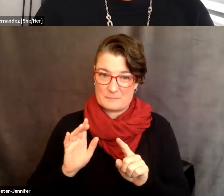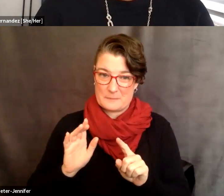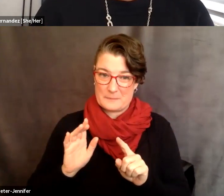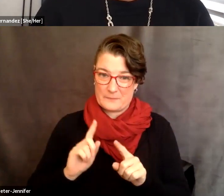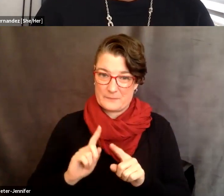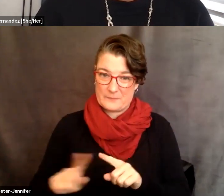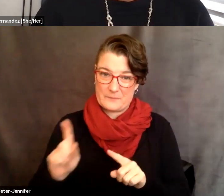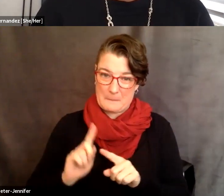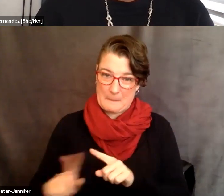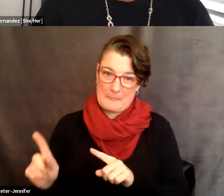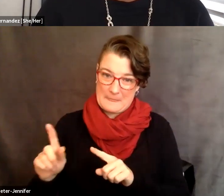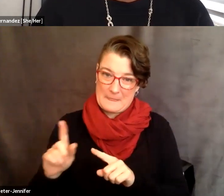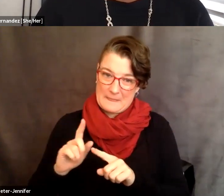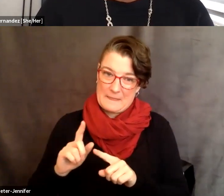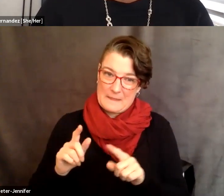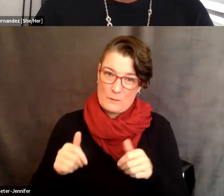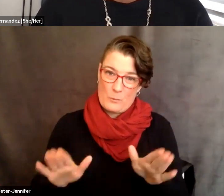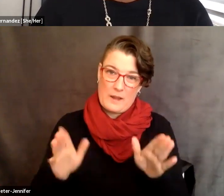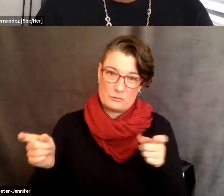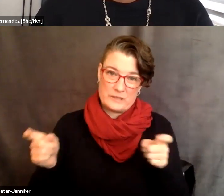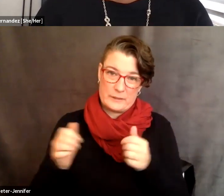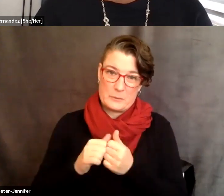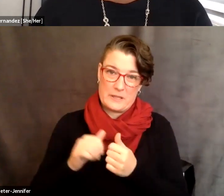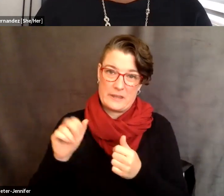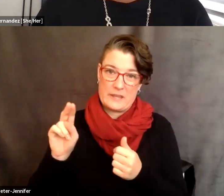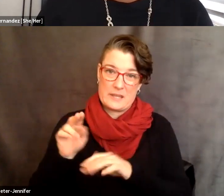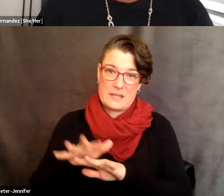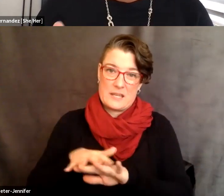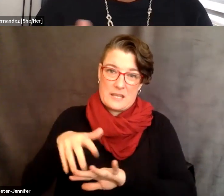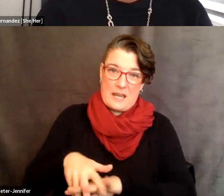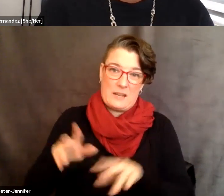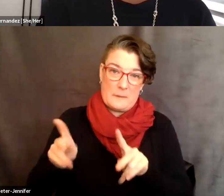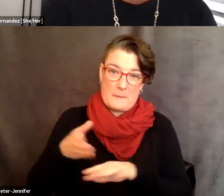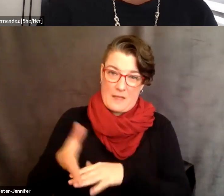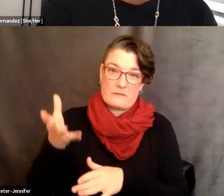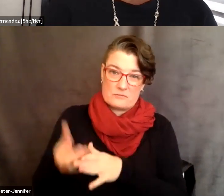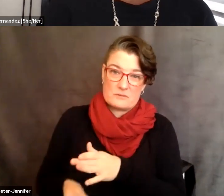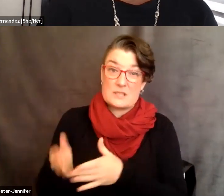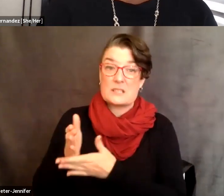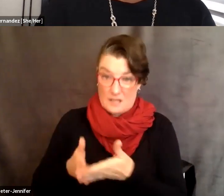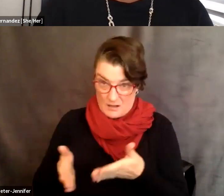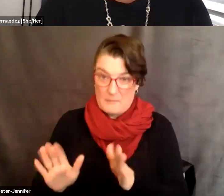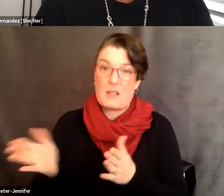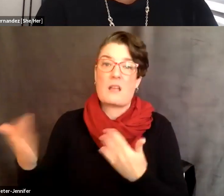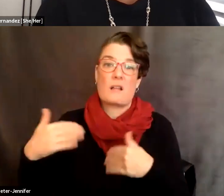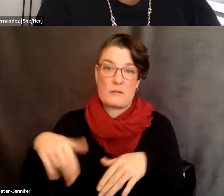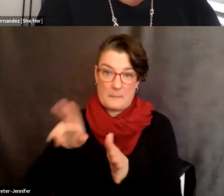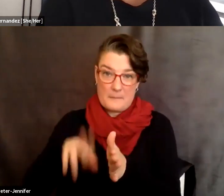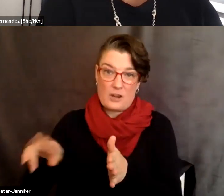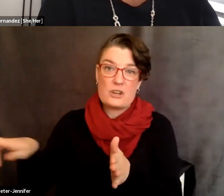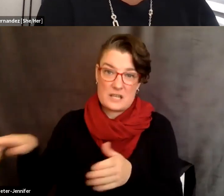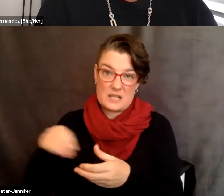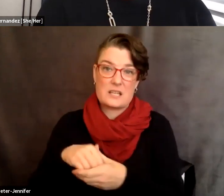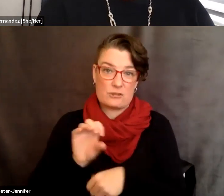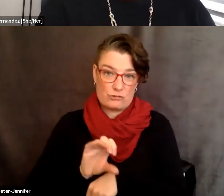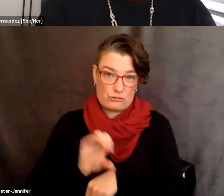way of dealing with, um, the, the native people after they died, right? Some, some did allow for them to be buried low in